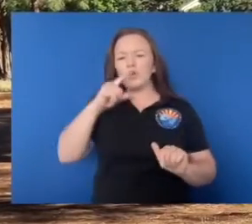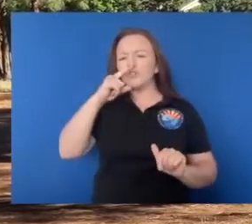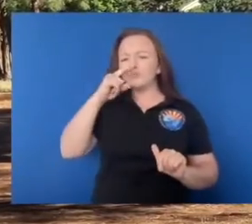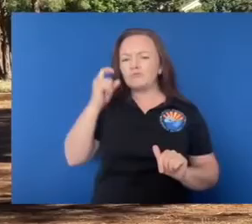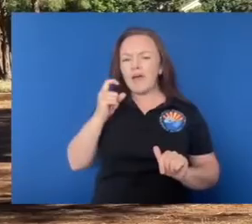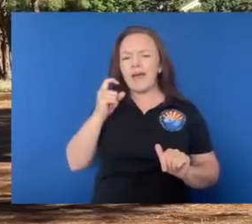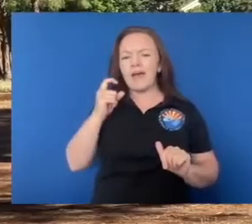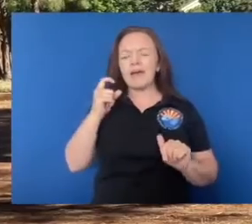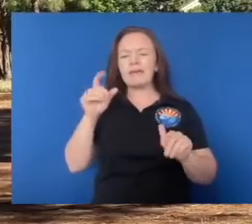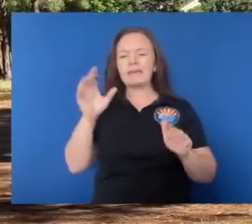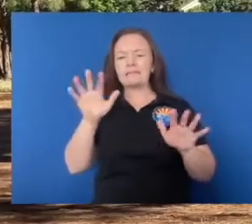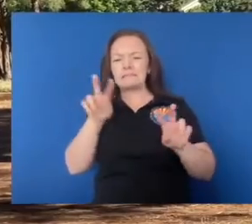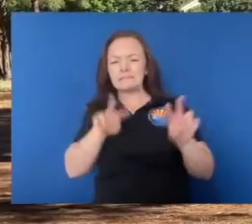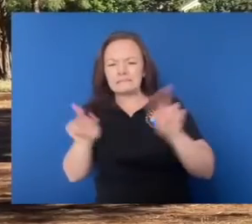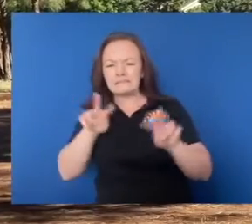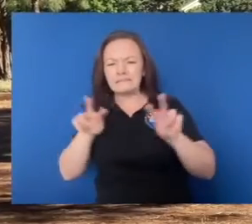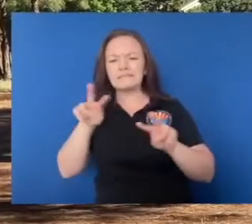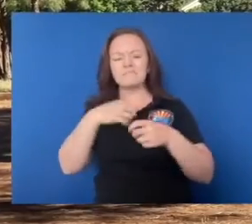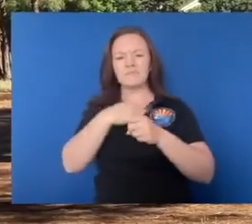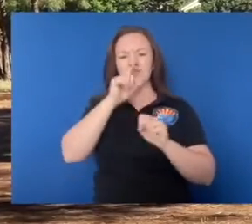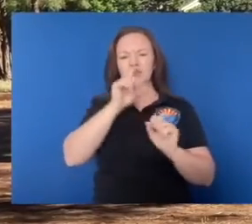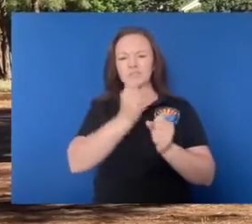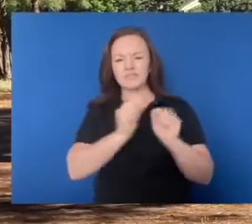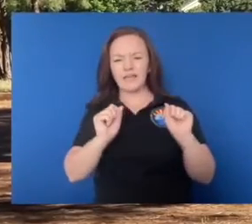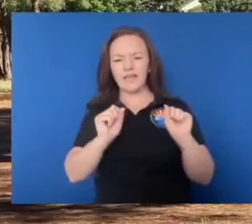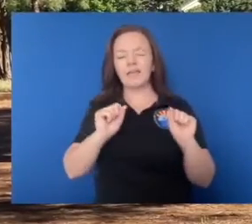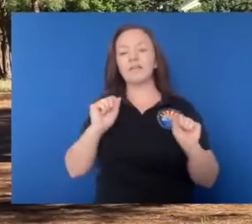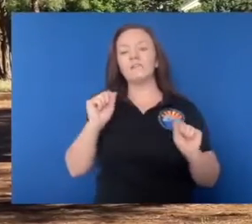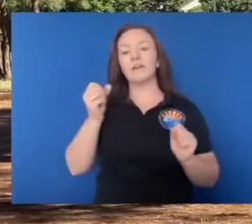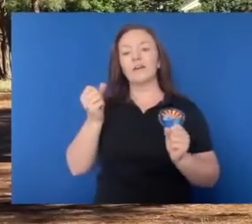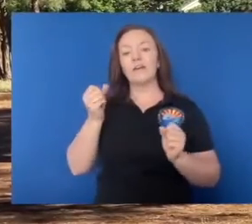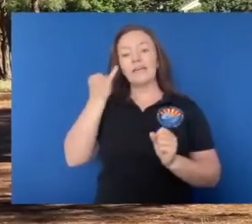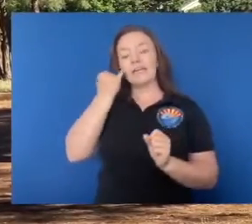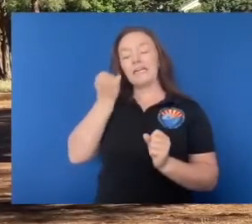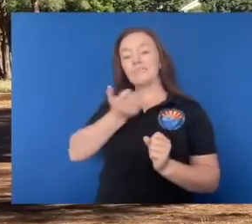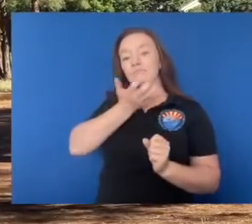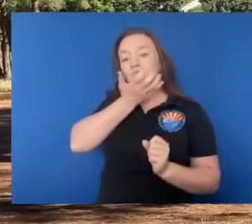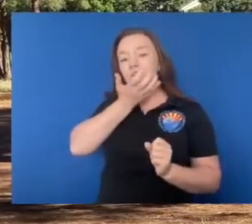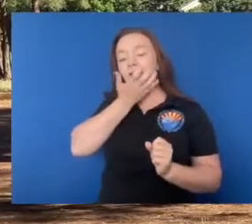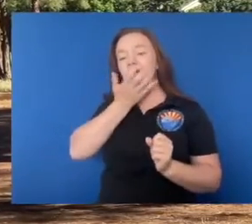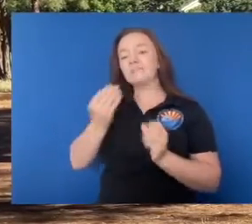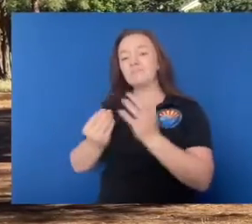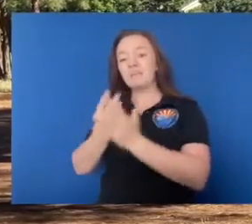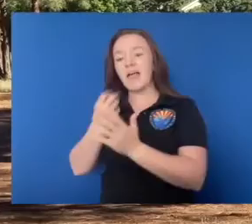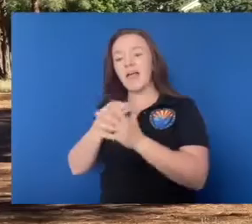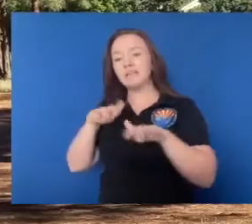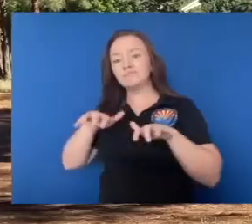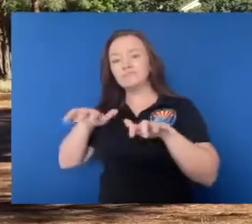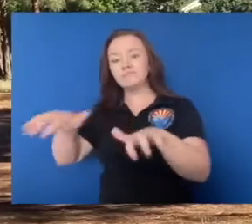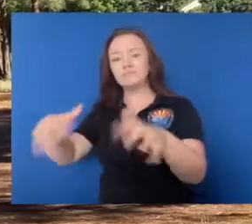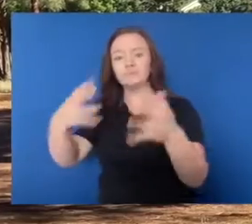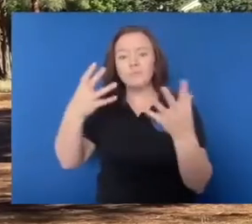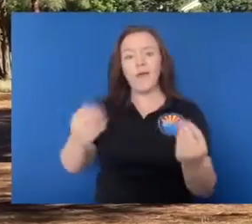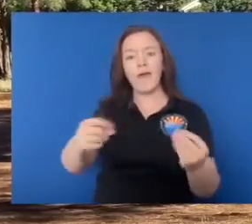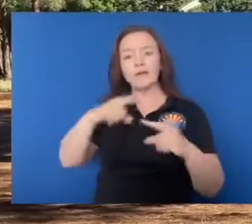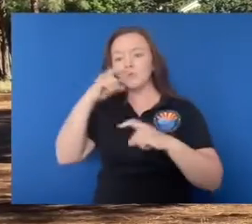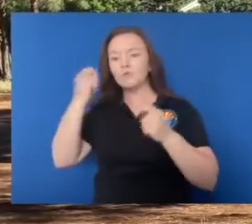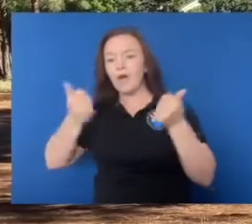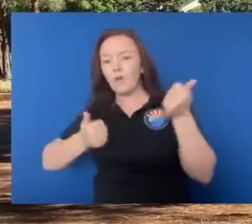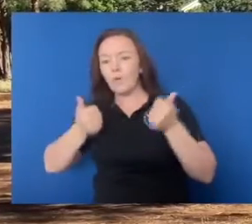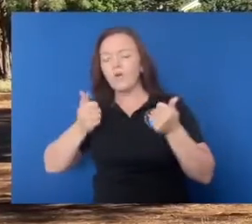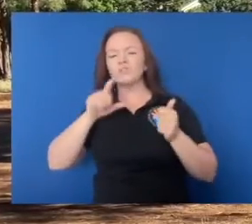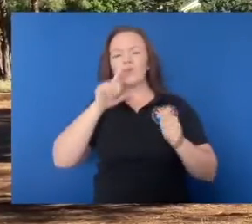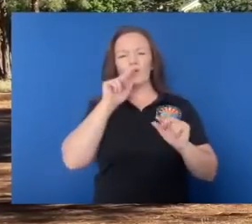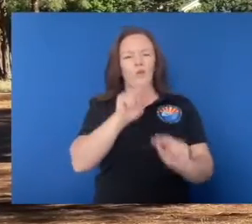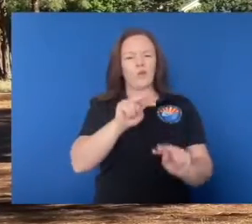you know, whether it, how dry it is, the fuel moistures, we're looking at past, present, future kind of weather conditions.